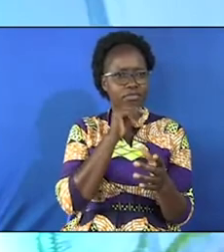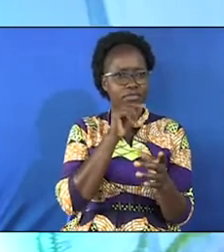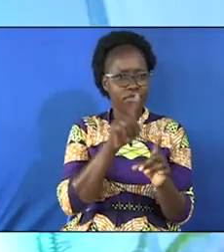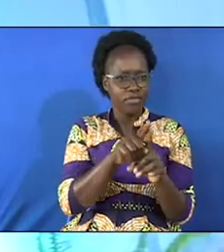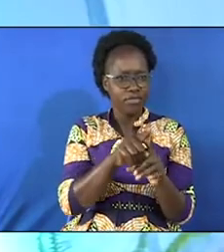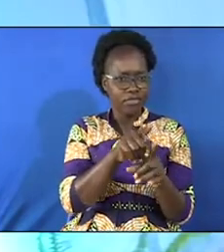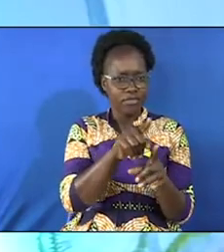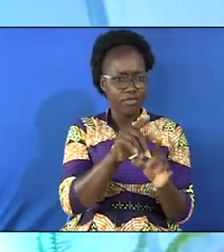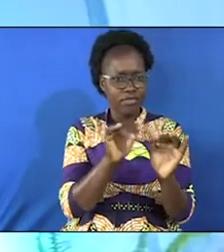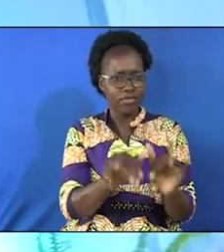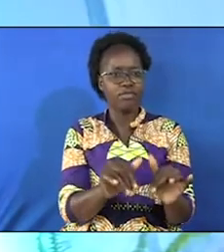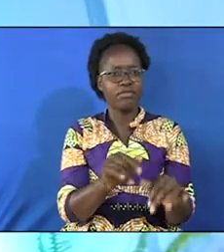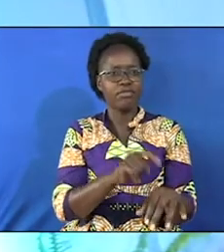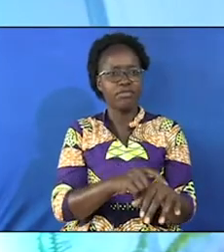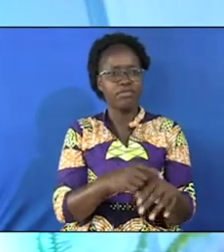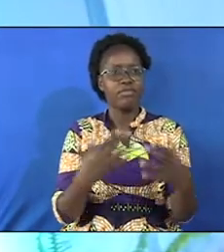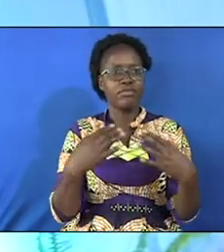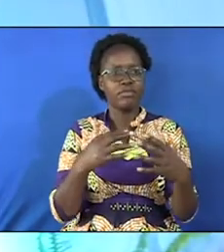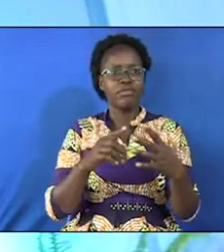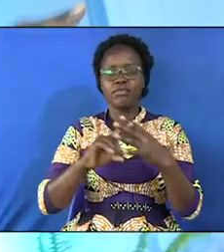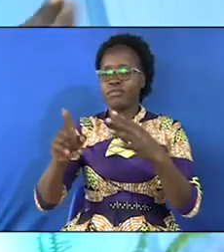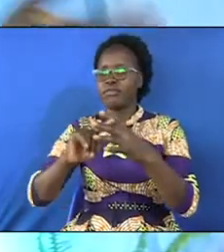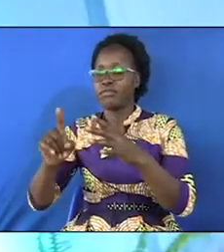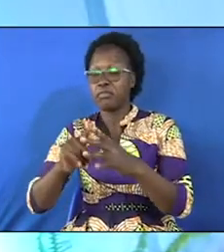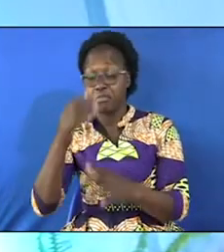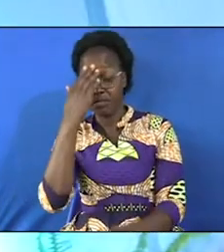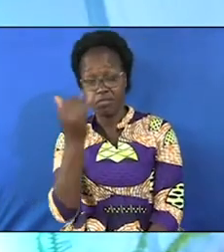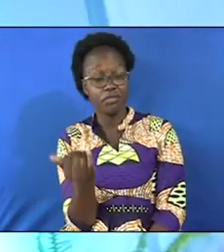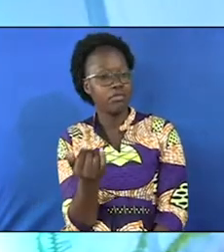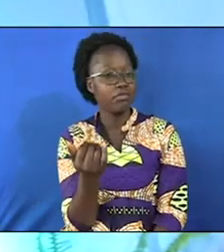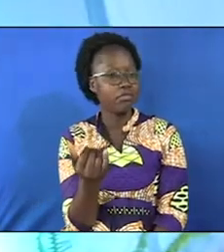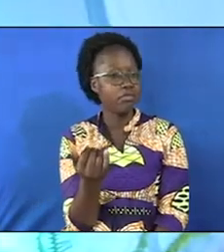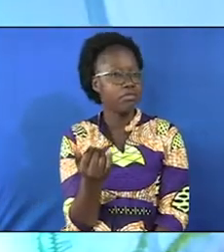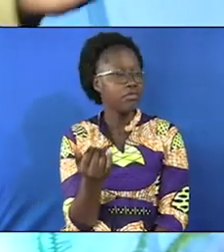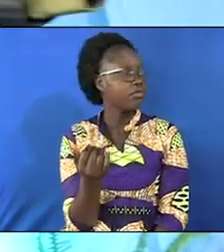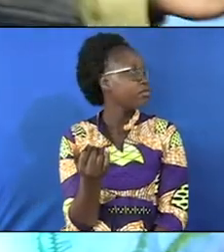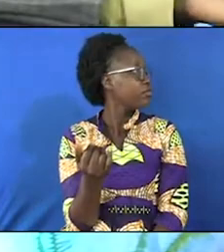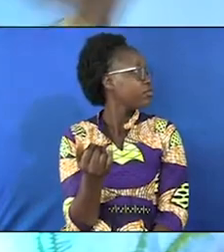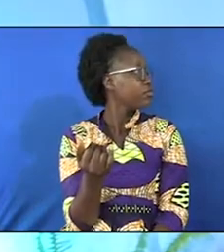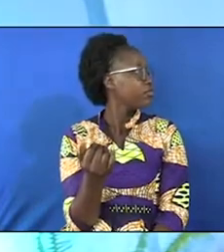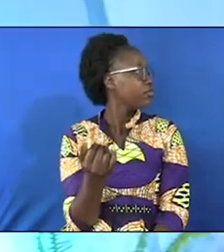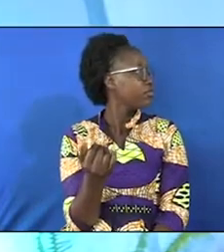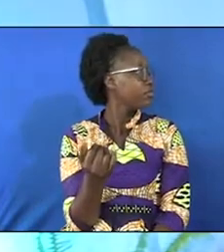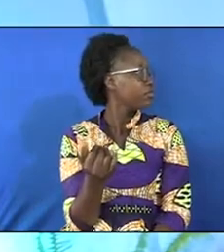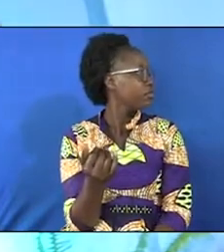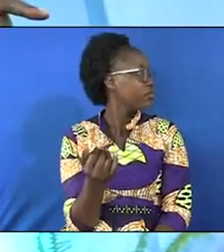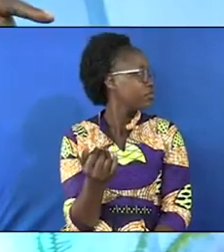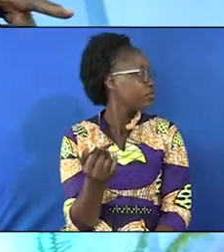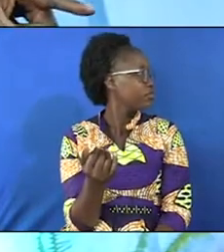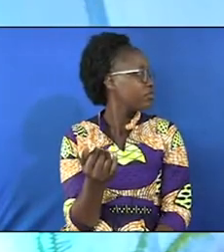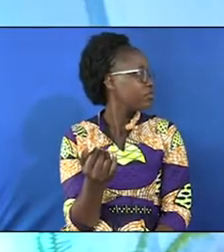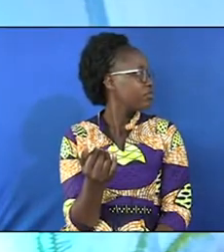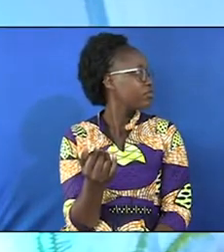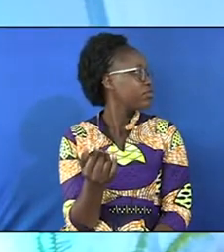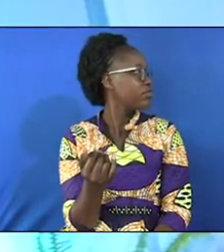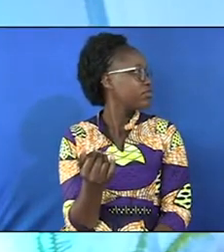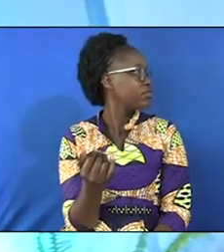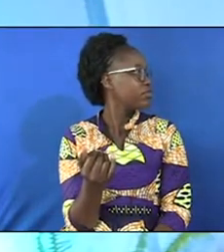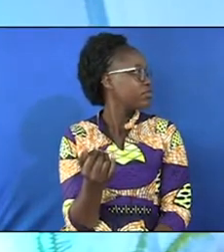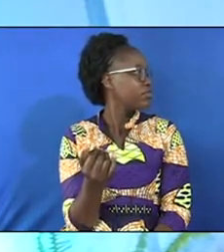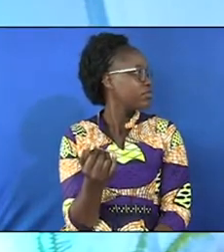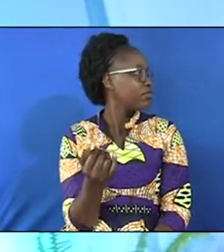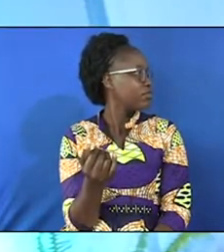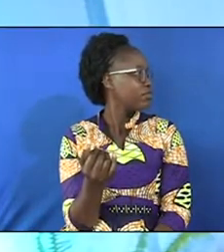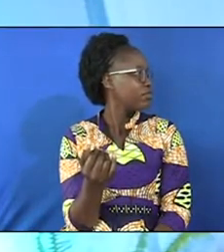who should stay when people are running why okay let me my elder can you come now you yes